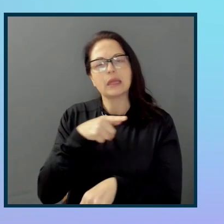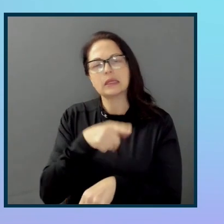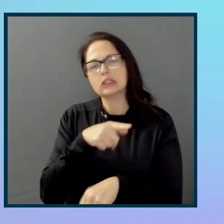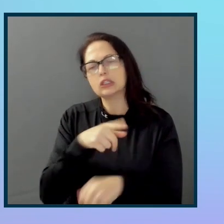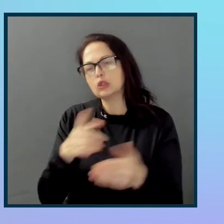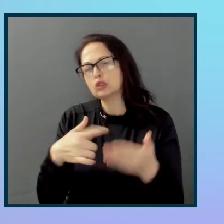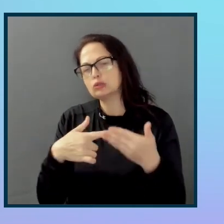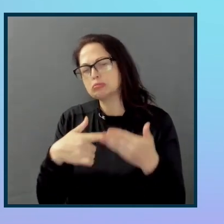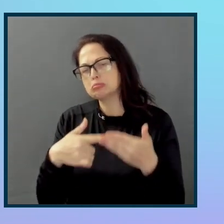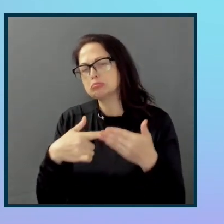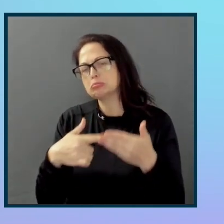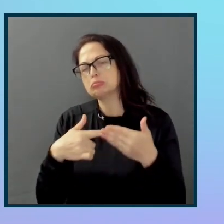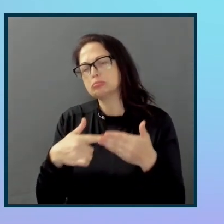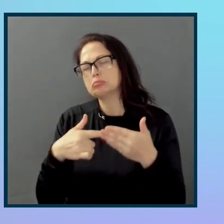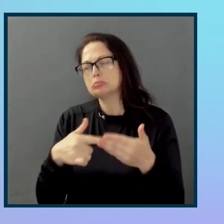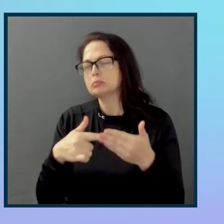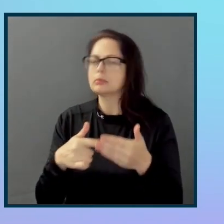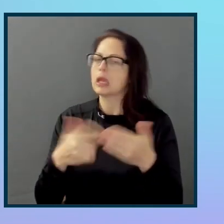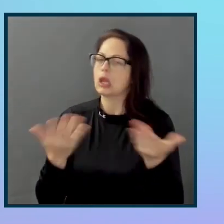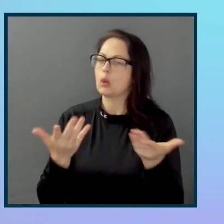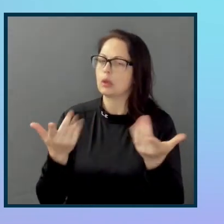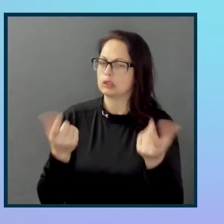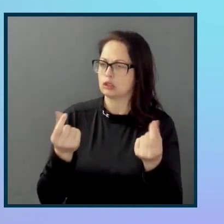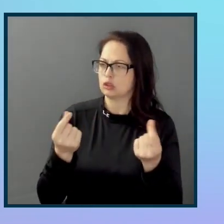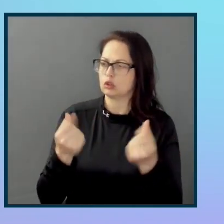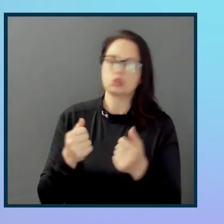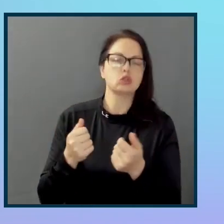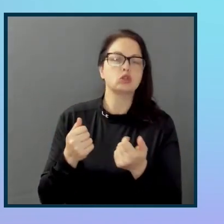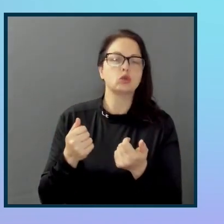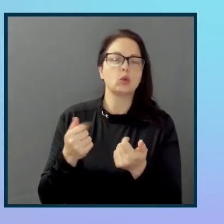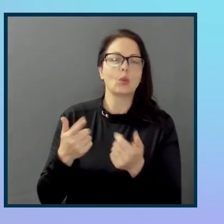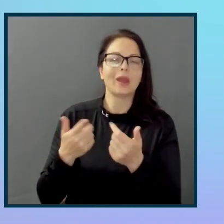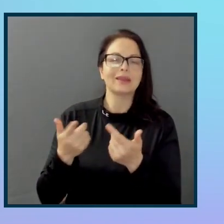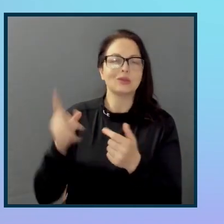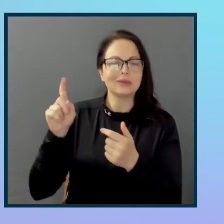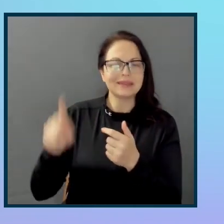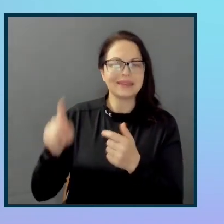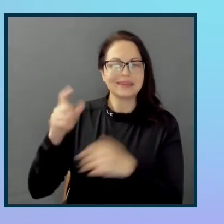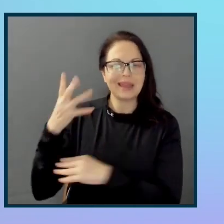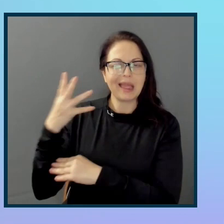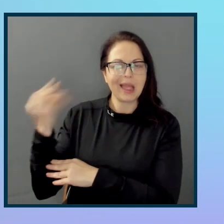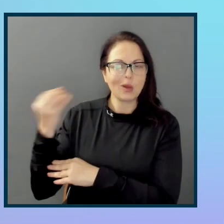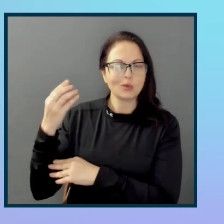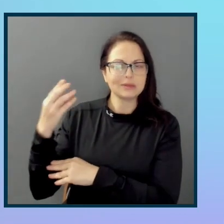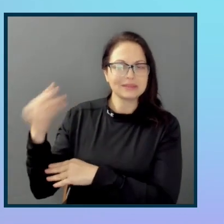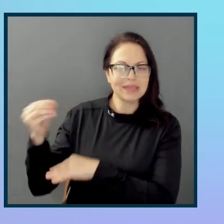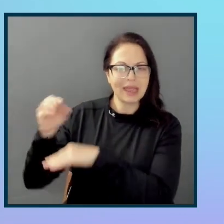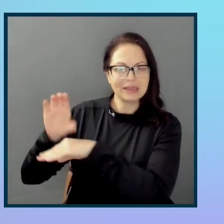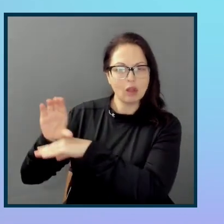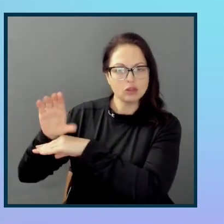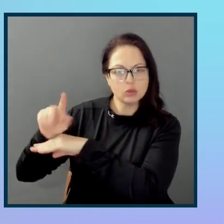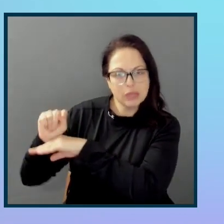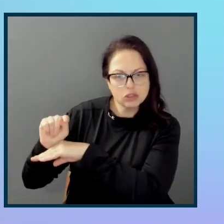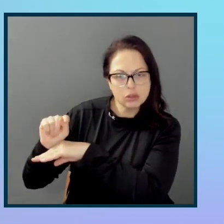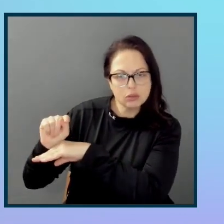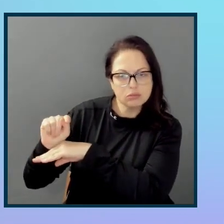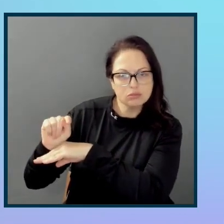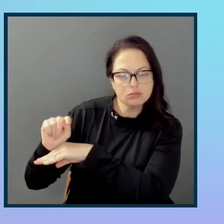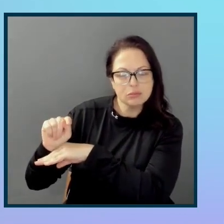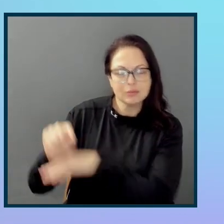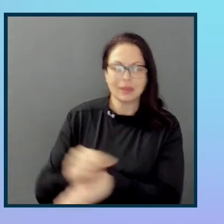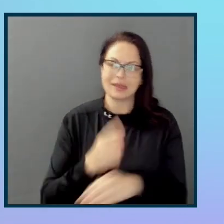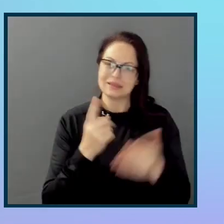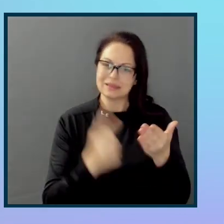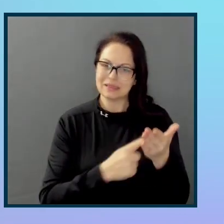seeking external consultation? How do you balance that with sometimes internal folks know the